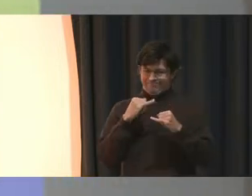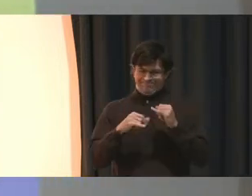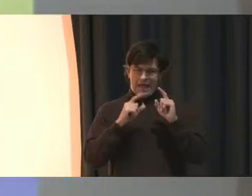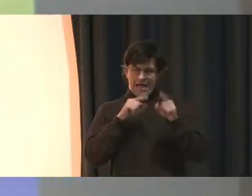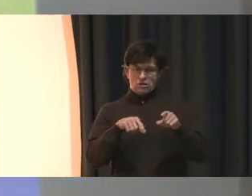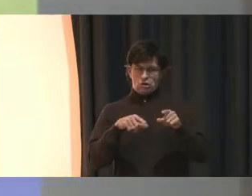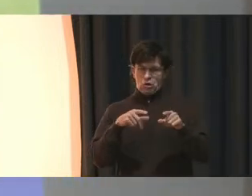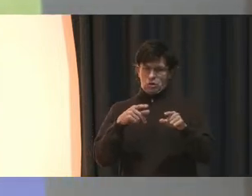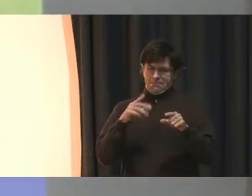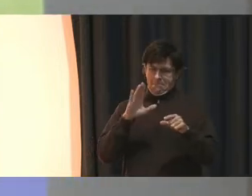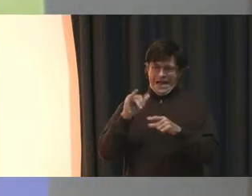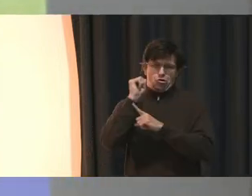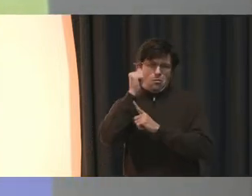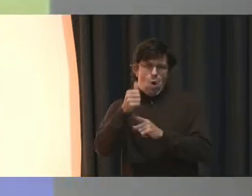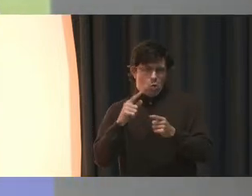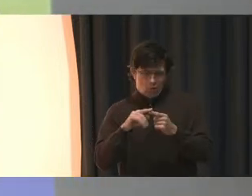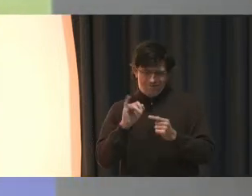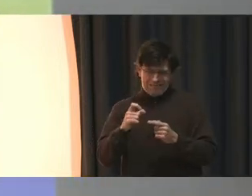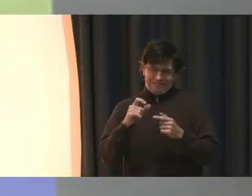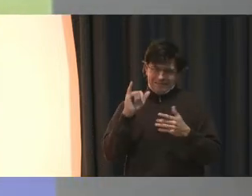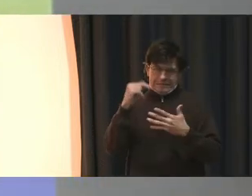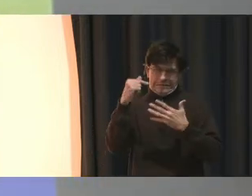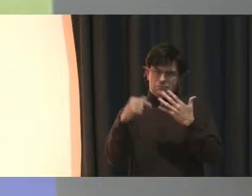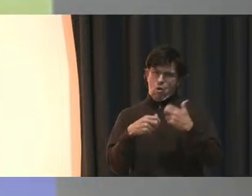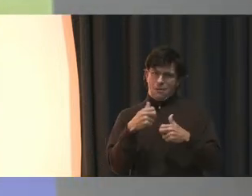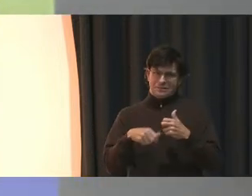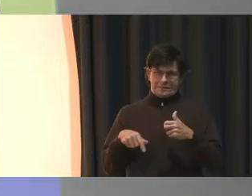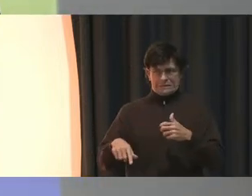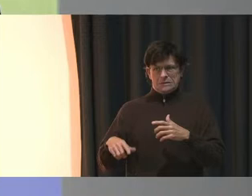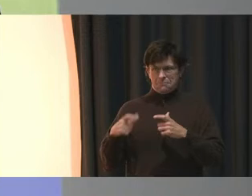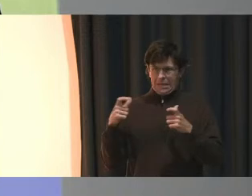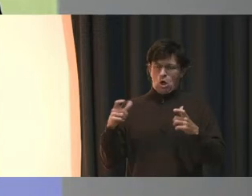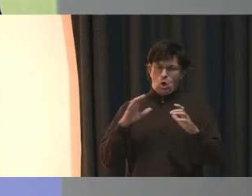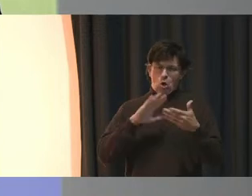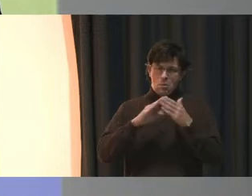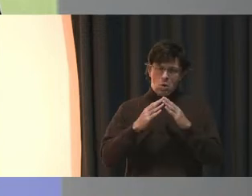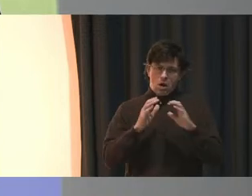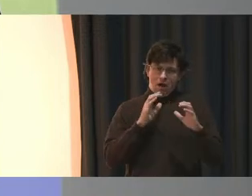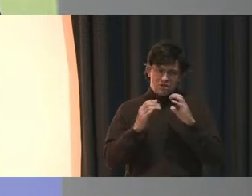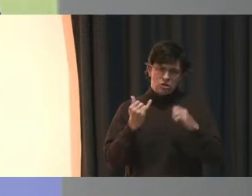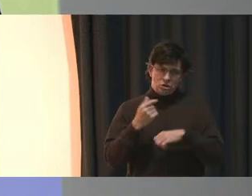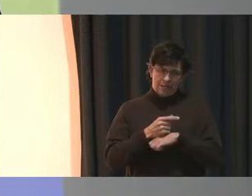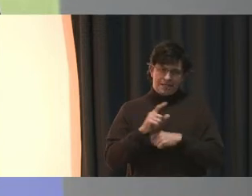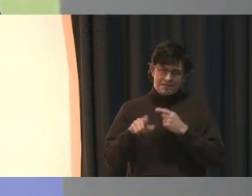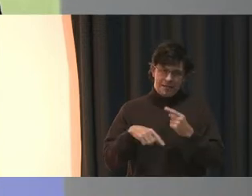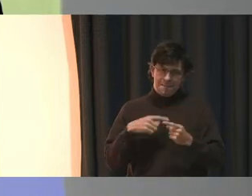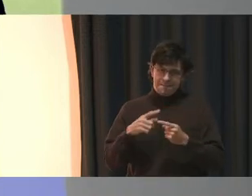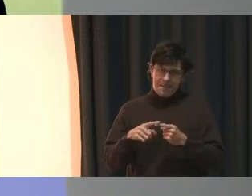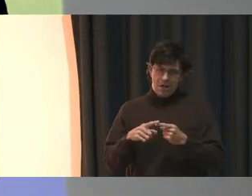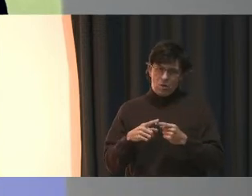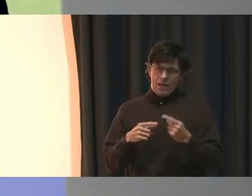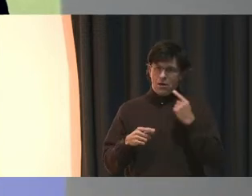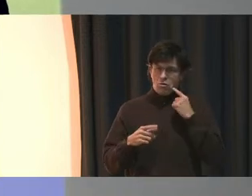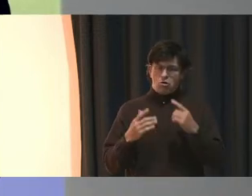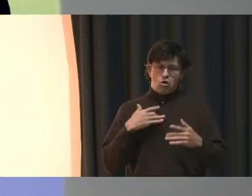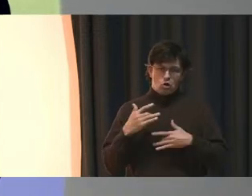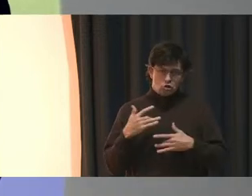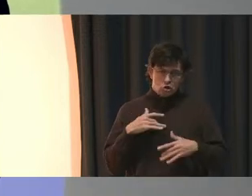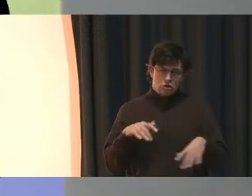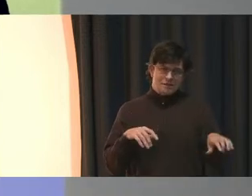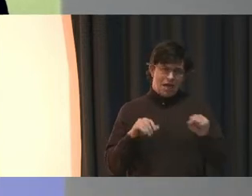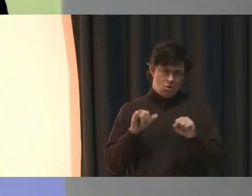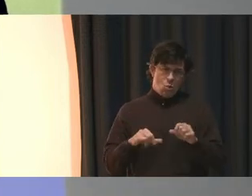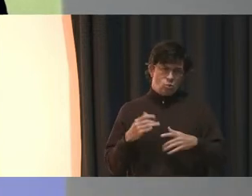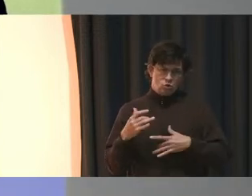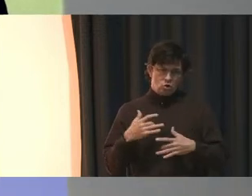fix tomorrow. This is going to be a community conversation today is about hearing the concerns, taking those